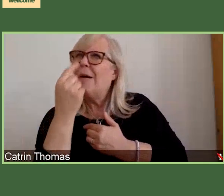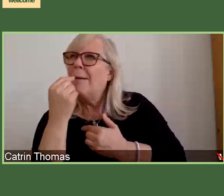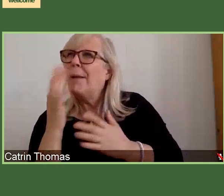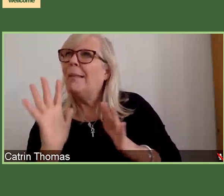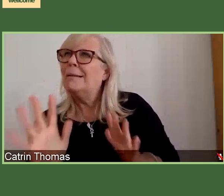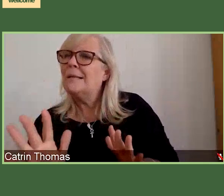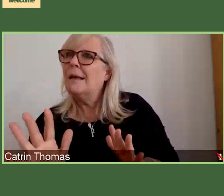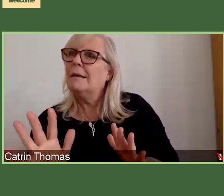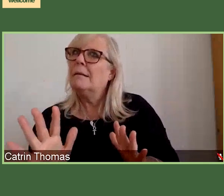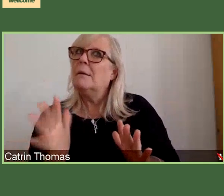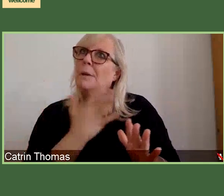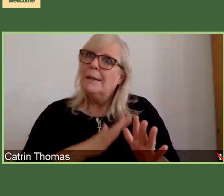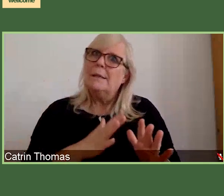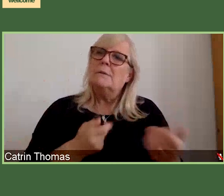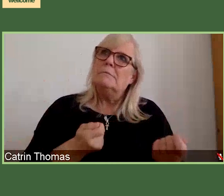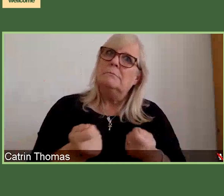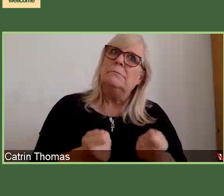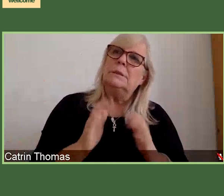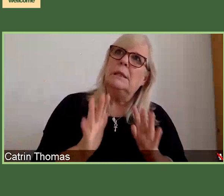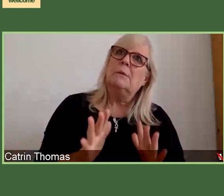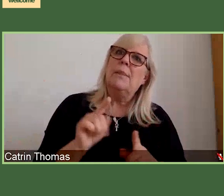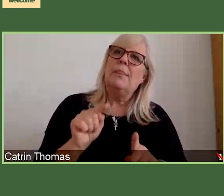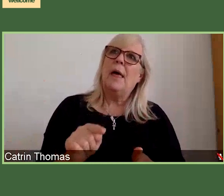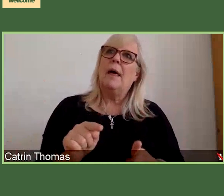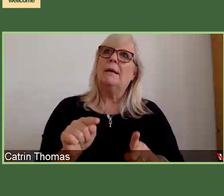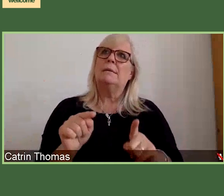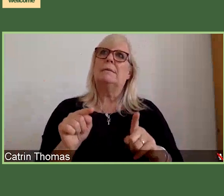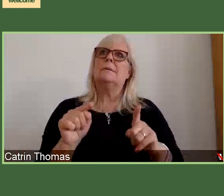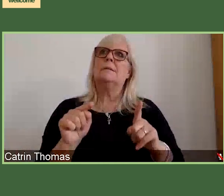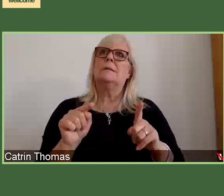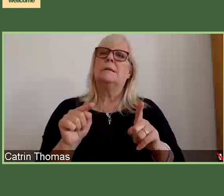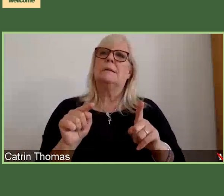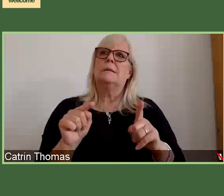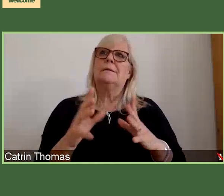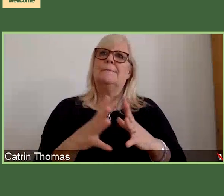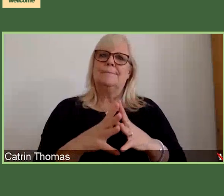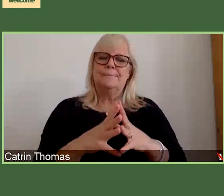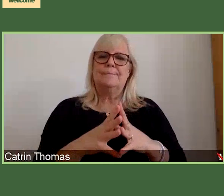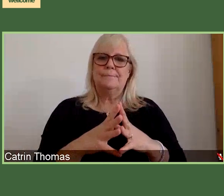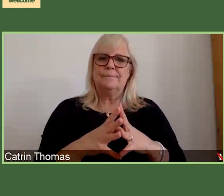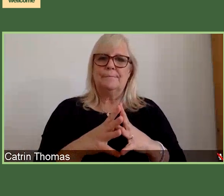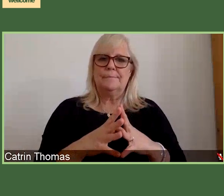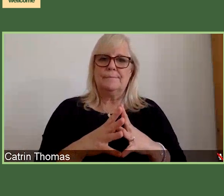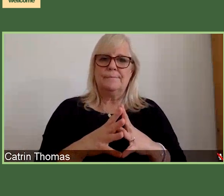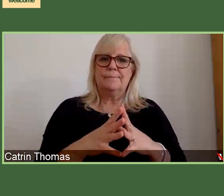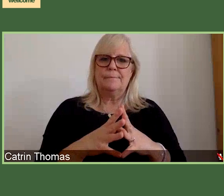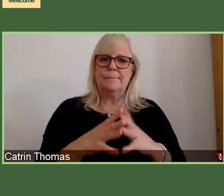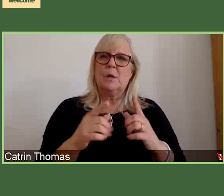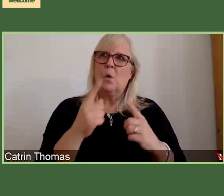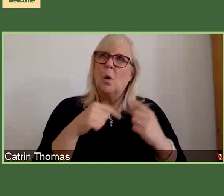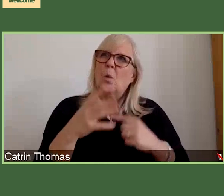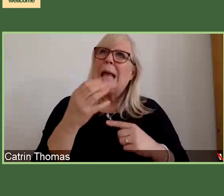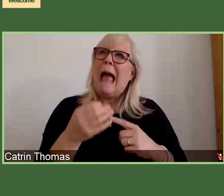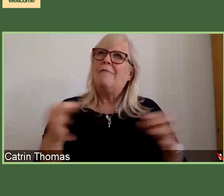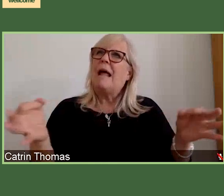and in a very, very real way when we do this kind of strategic approach to